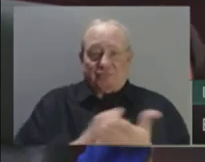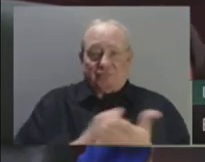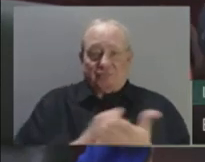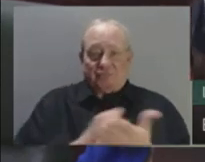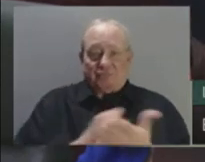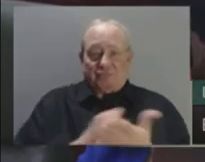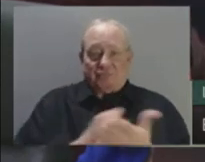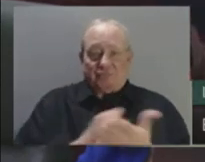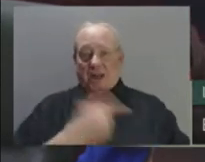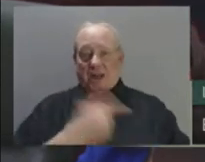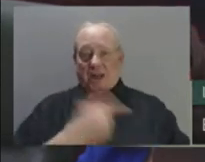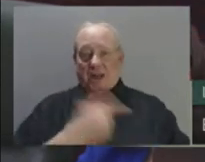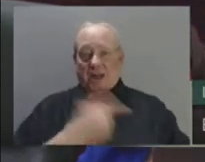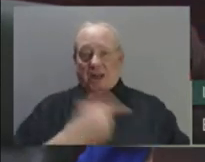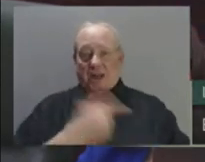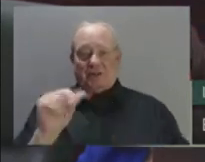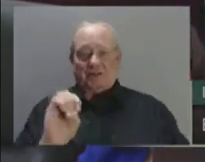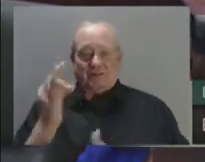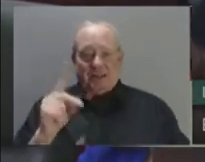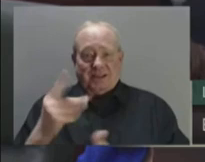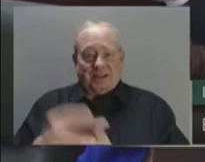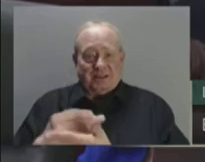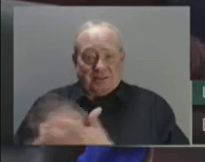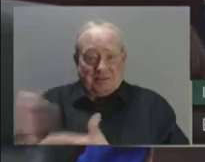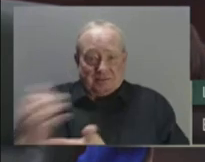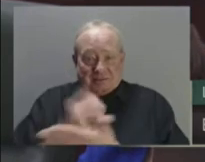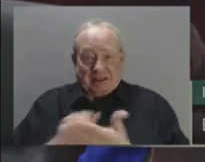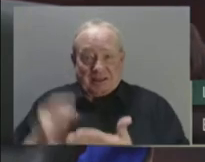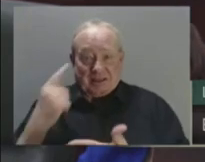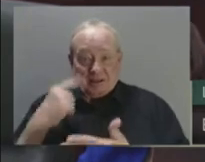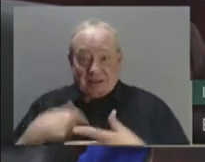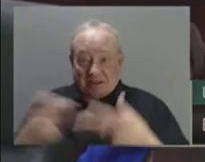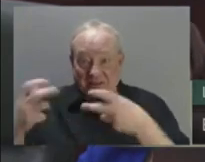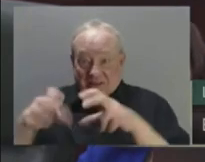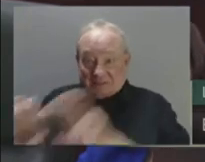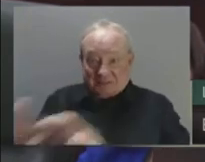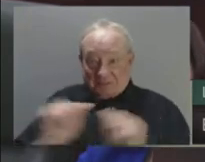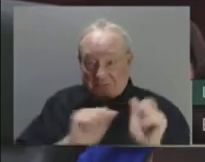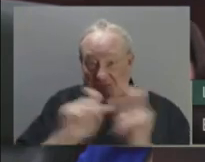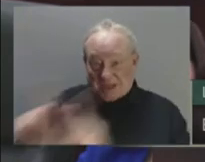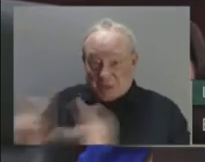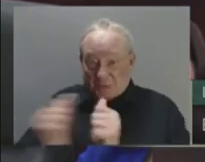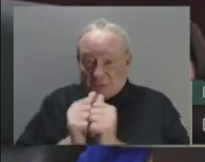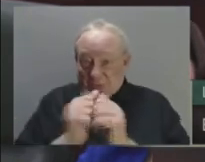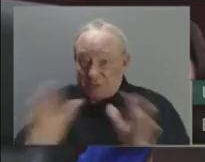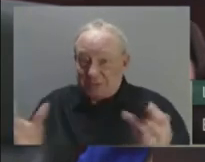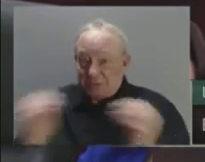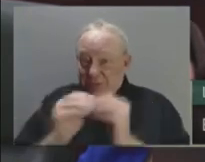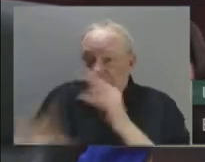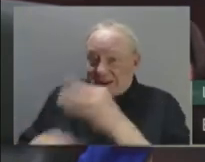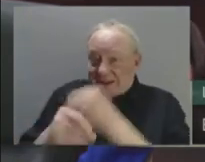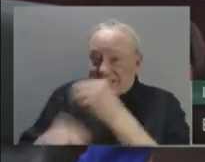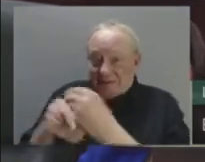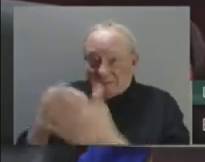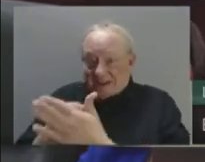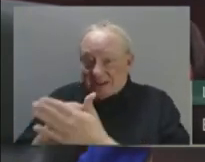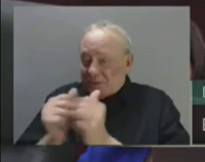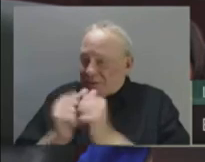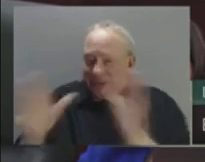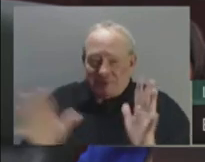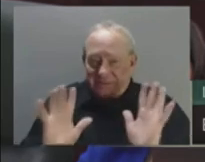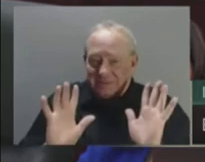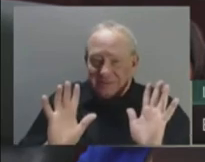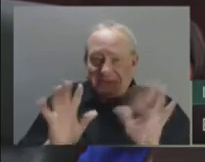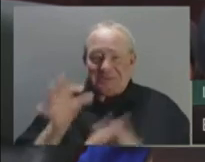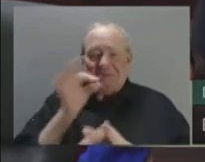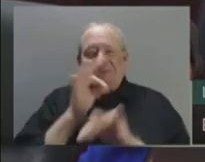Fund without any additional deposits other than what we have made to date, instead of the $18 billion we have in